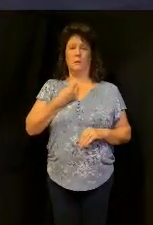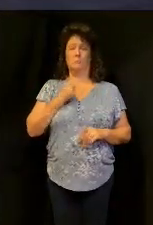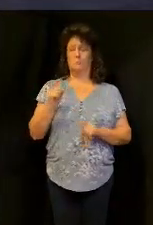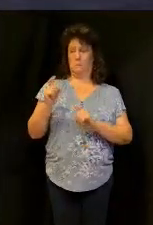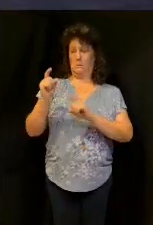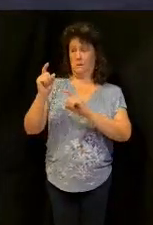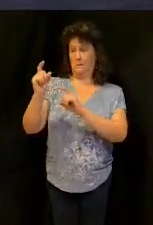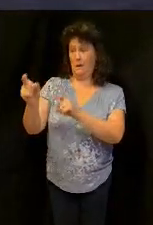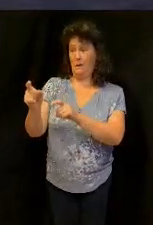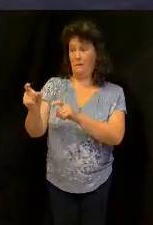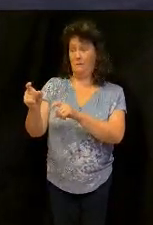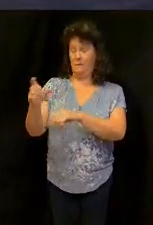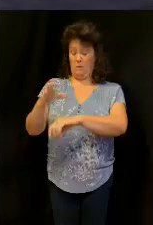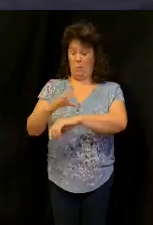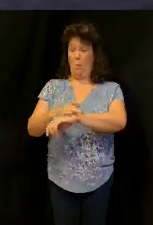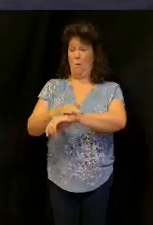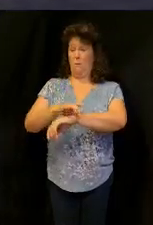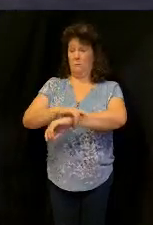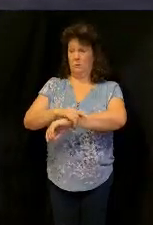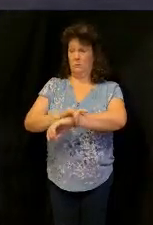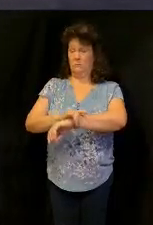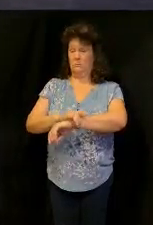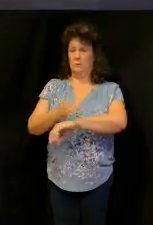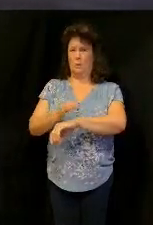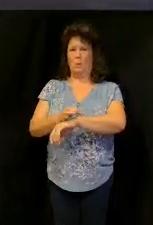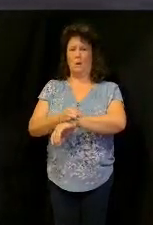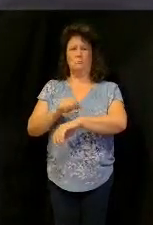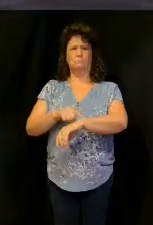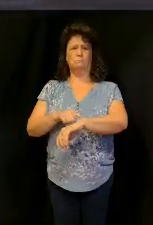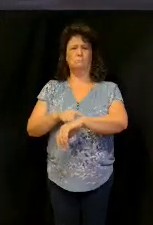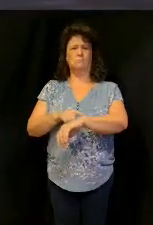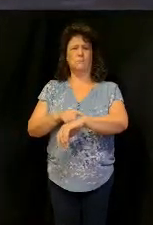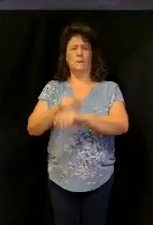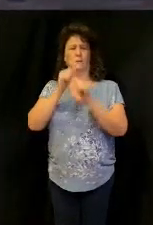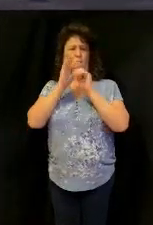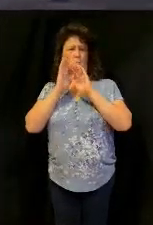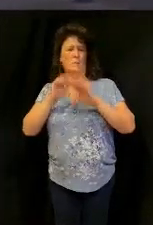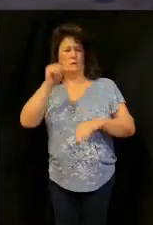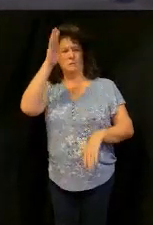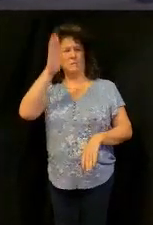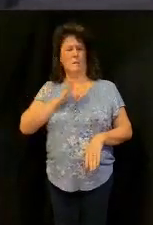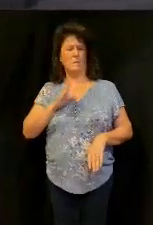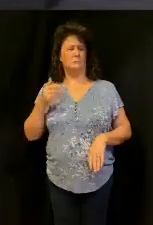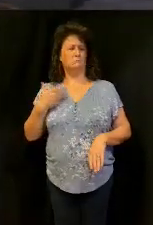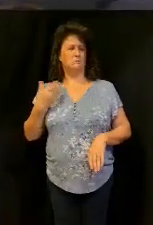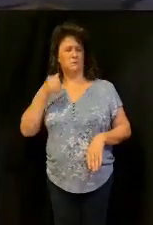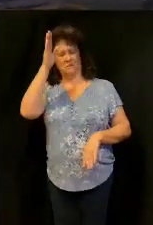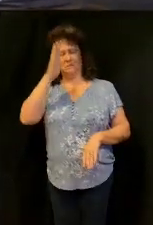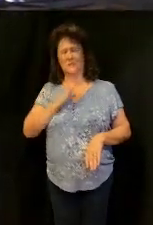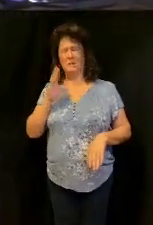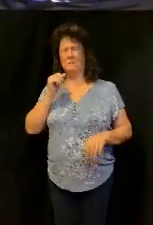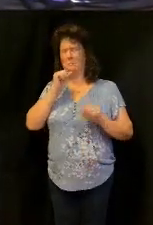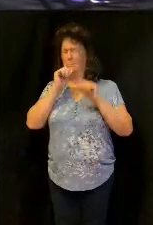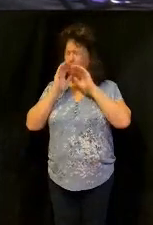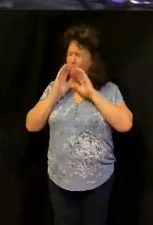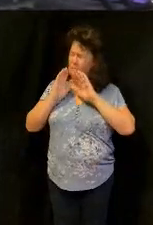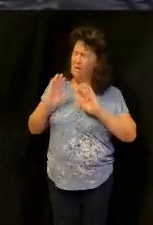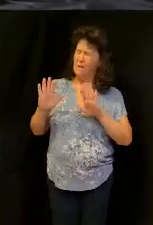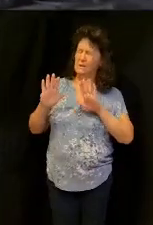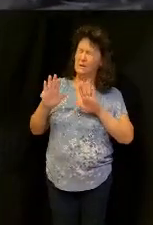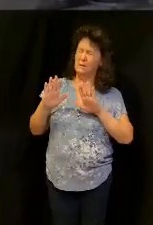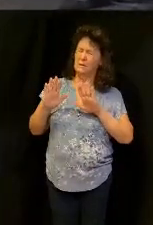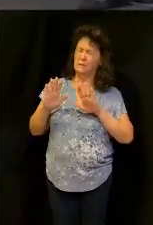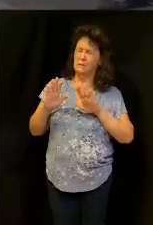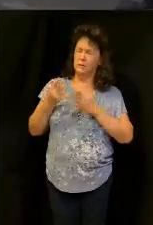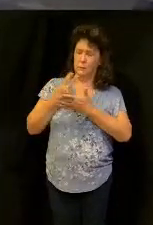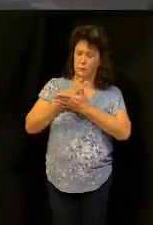gave the money or gave the watch to him blessed him blessed this this young man blessed him tremendously within